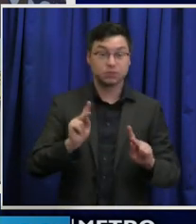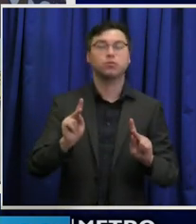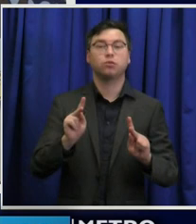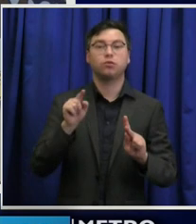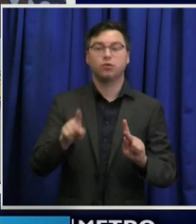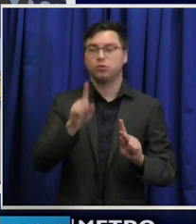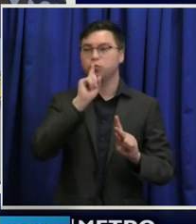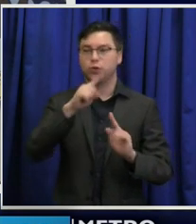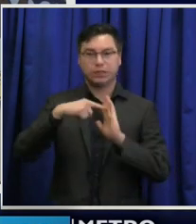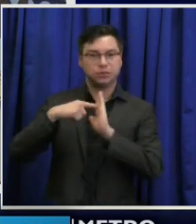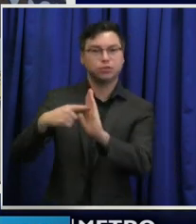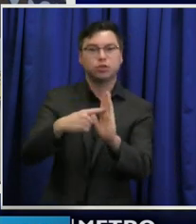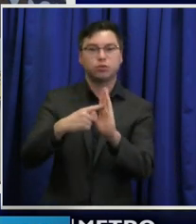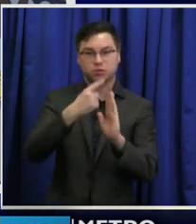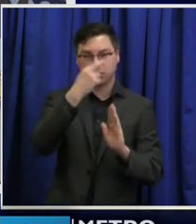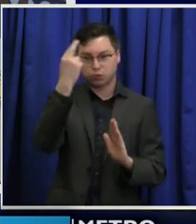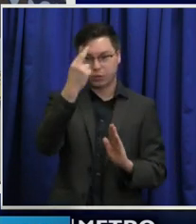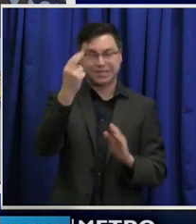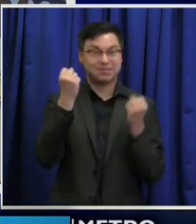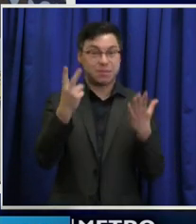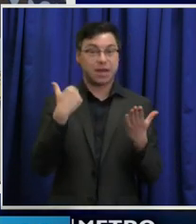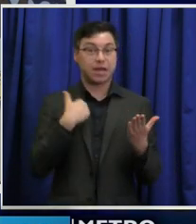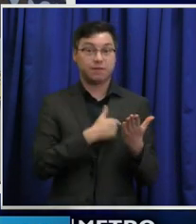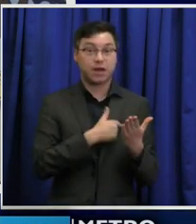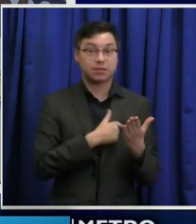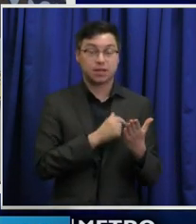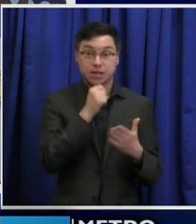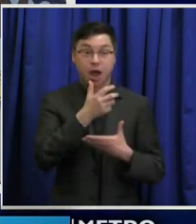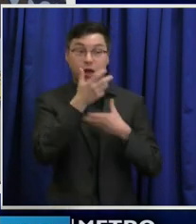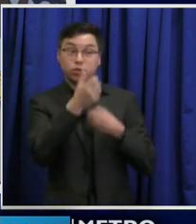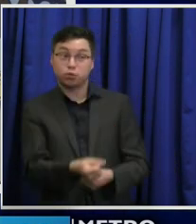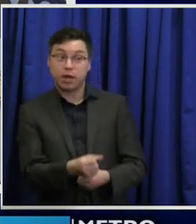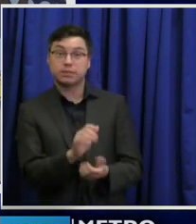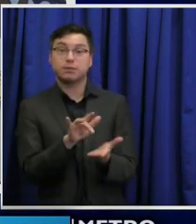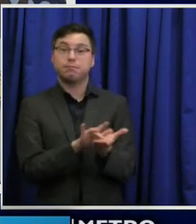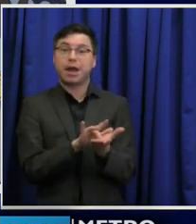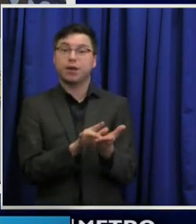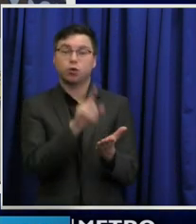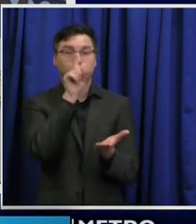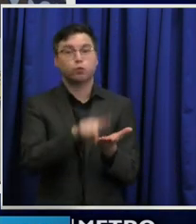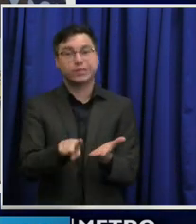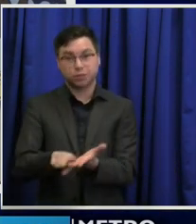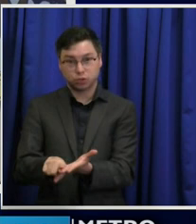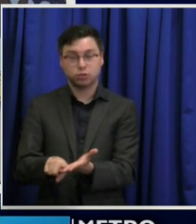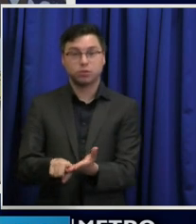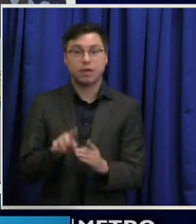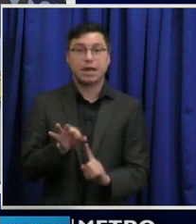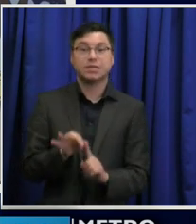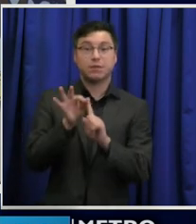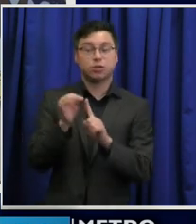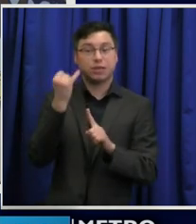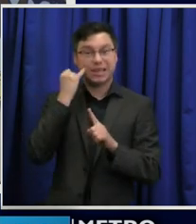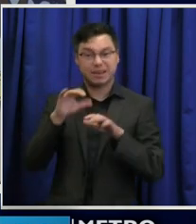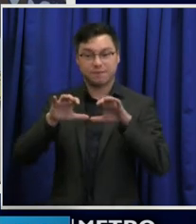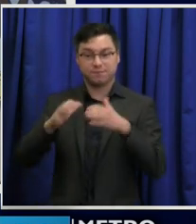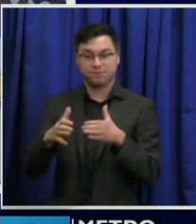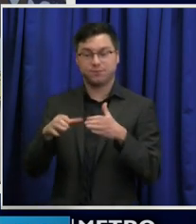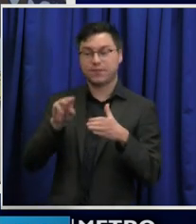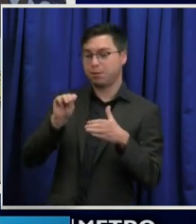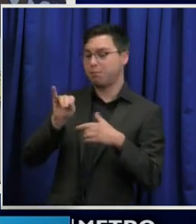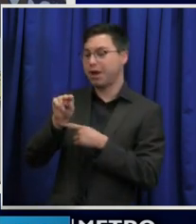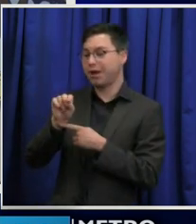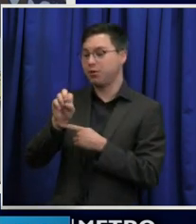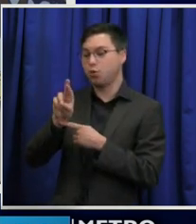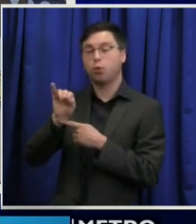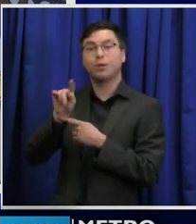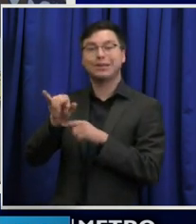many of us are apprehensive about and mistrustful of medical research, especially in minority communities. However,